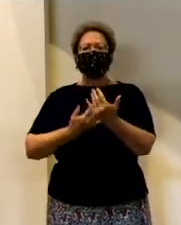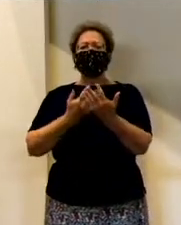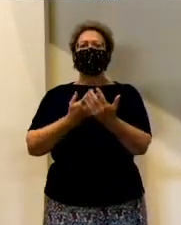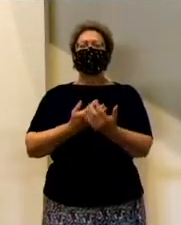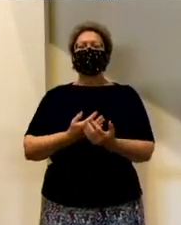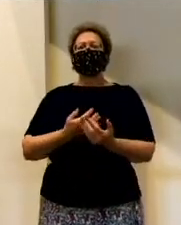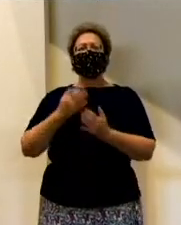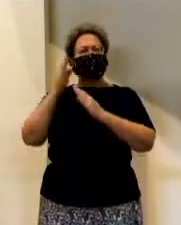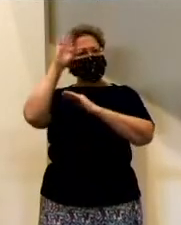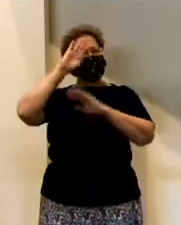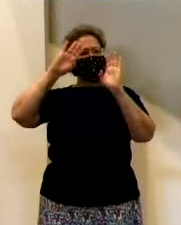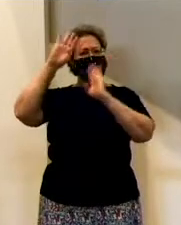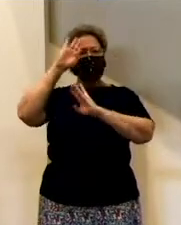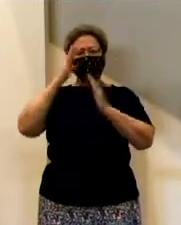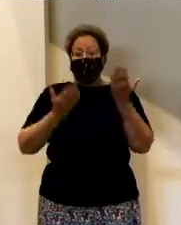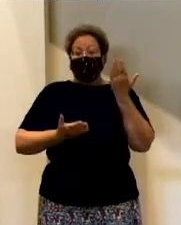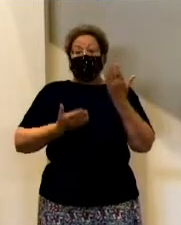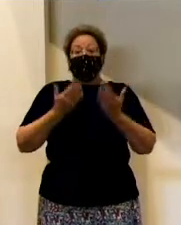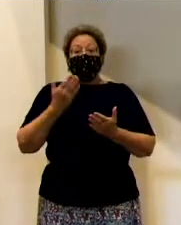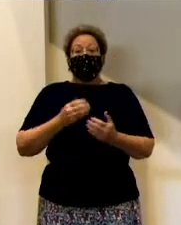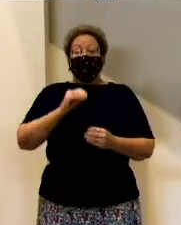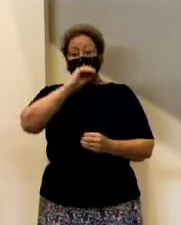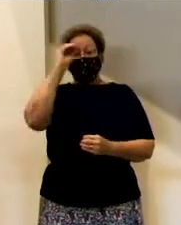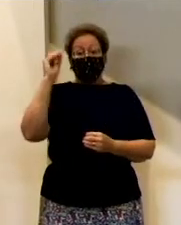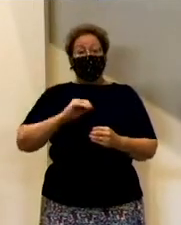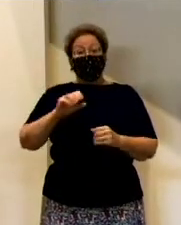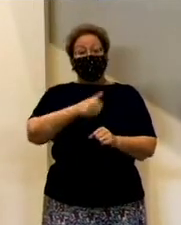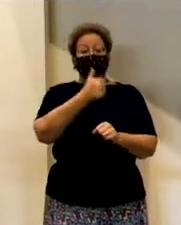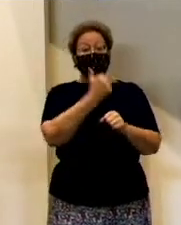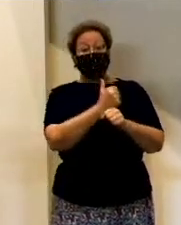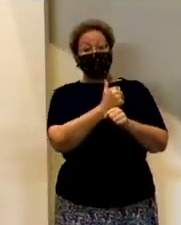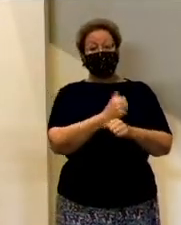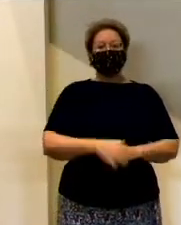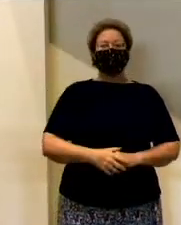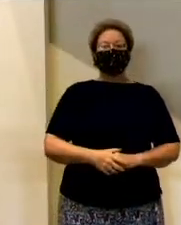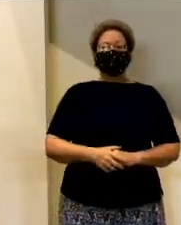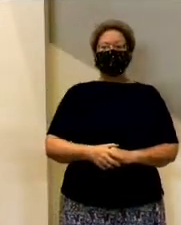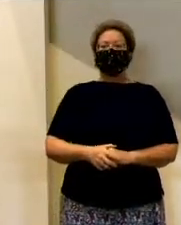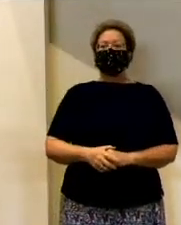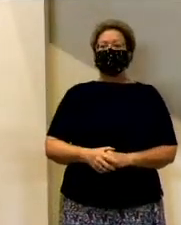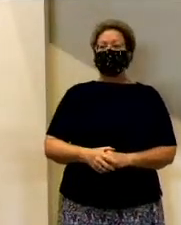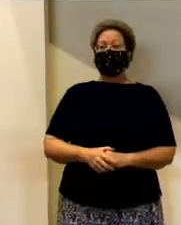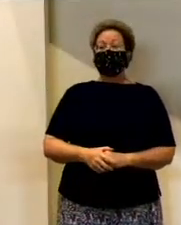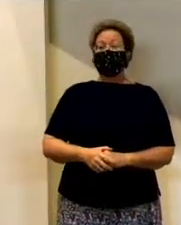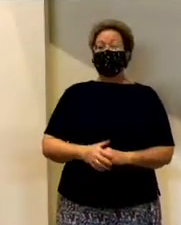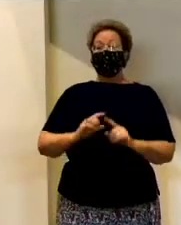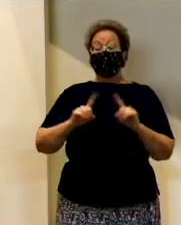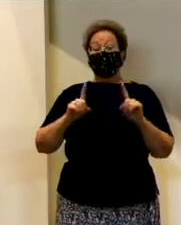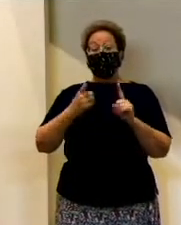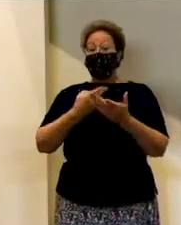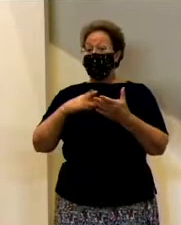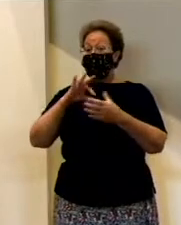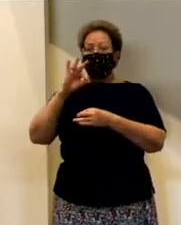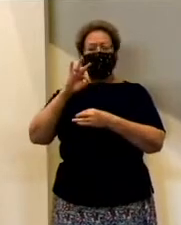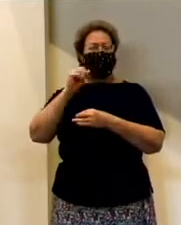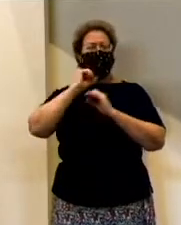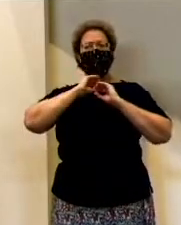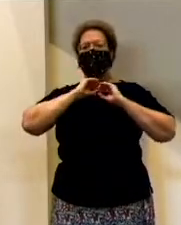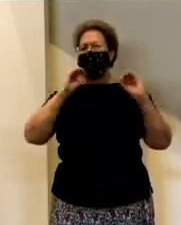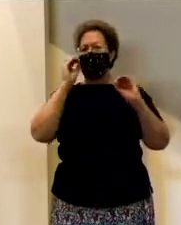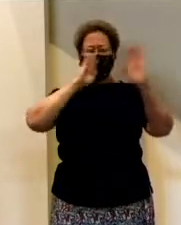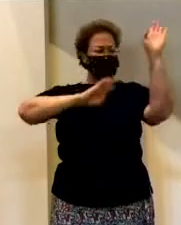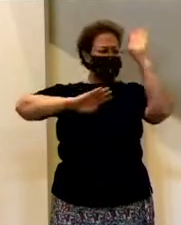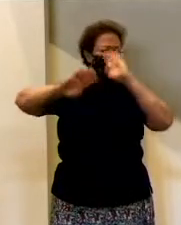and worrying what mortgage rate you're going to get locked in and guaranteed. Well, thanks to the Holy Spirit, you don't have to worry and